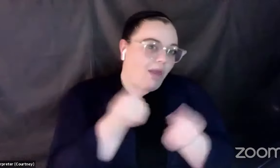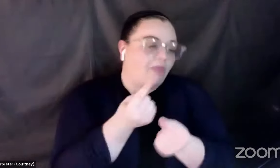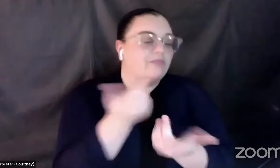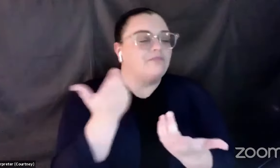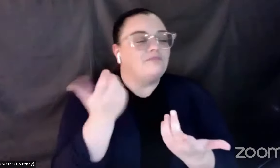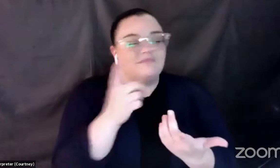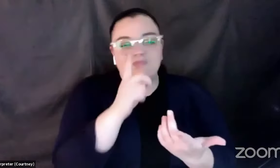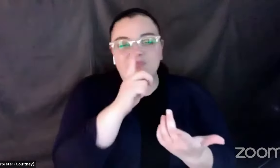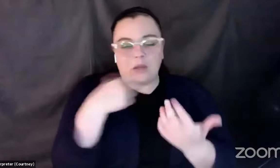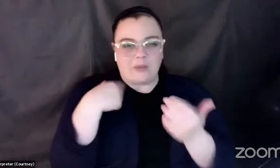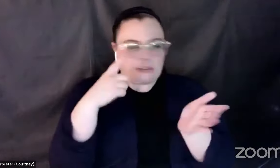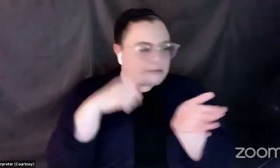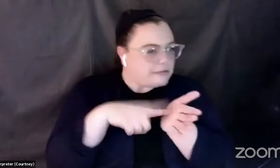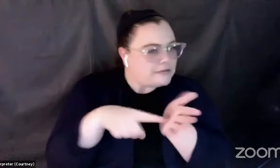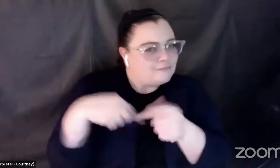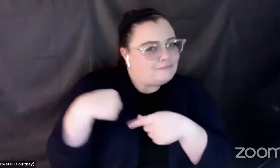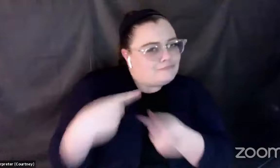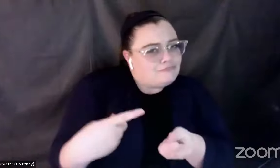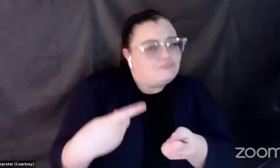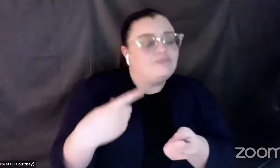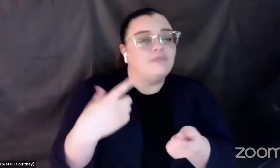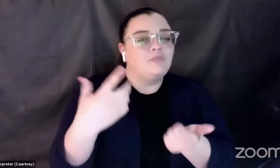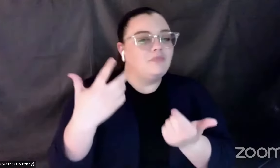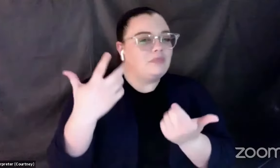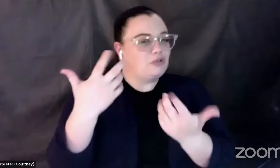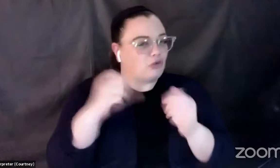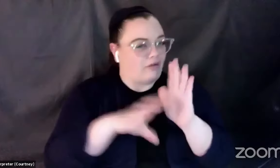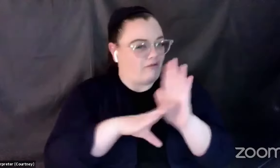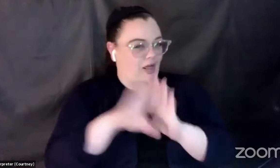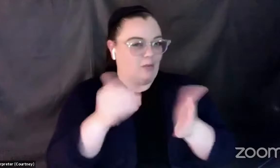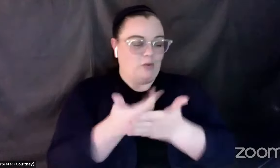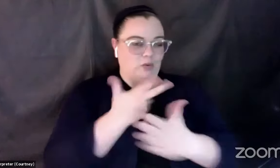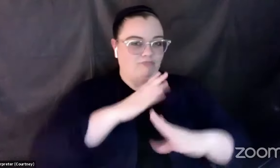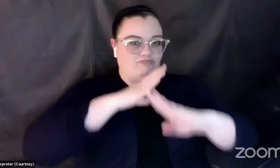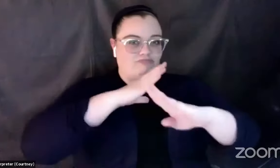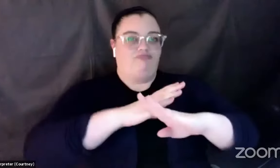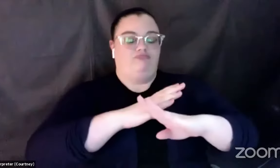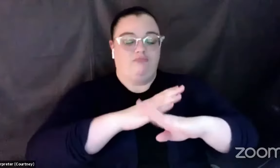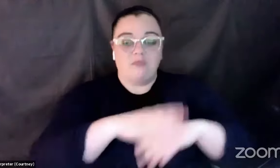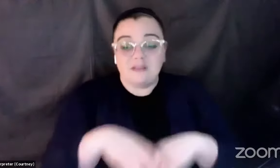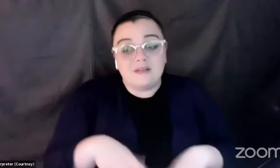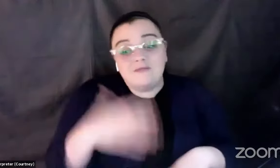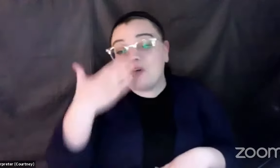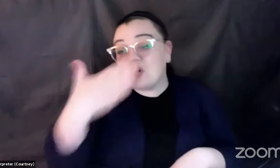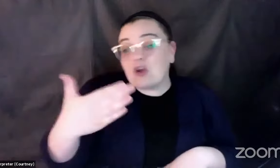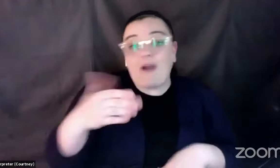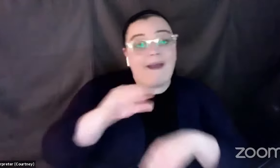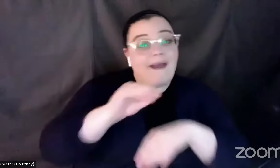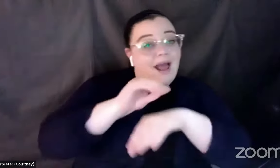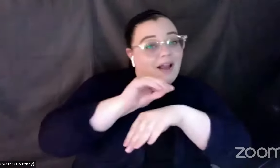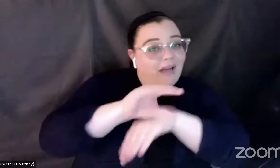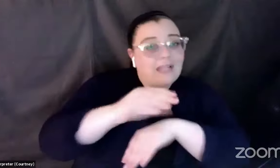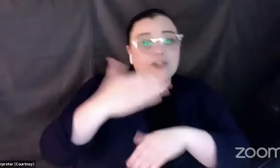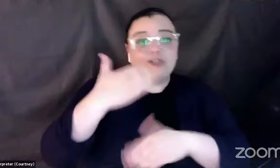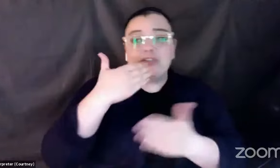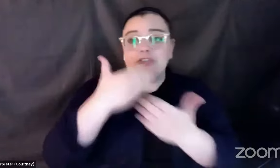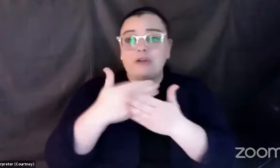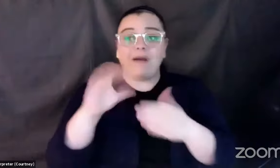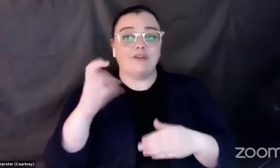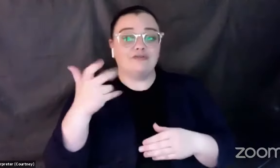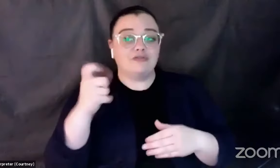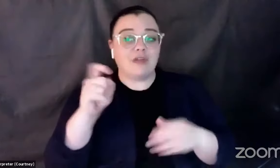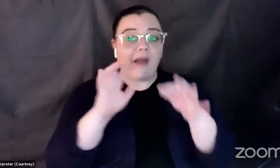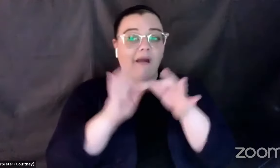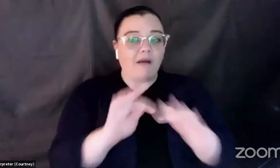Lots of great advice. Please be looking at the chat. I want to just give a little overview and we'll keep taking some questions and